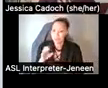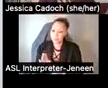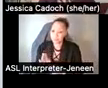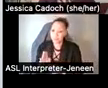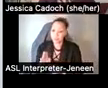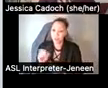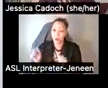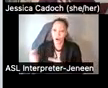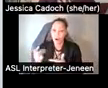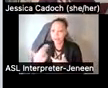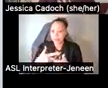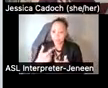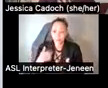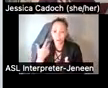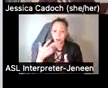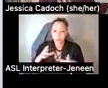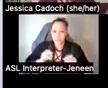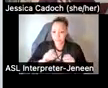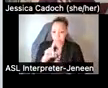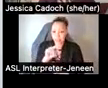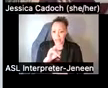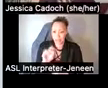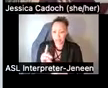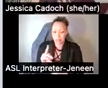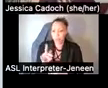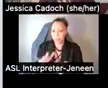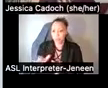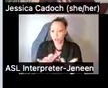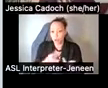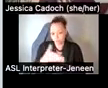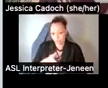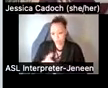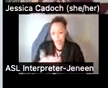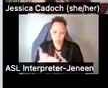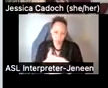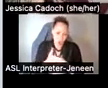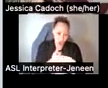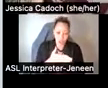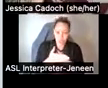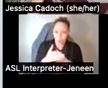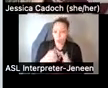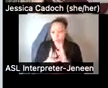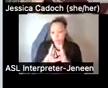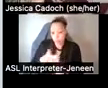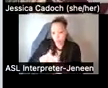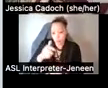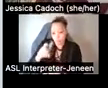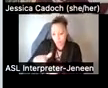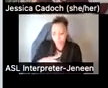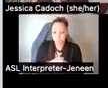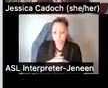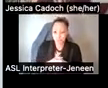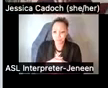participants will receive a link to the recording afterwards if you would like to share it or review it, as well as